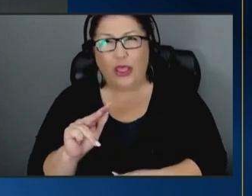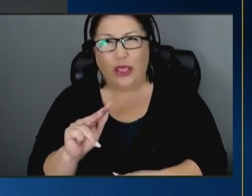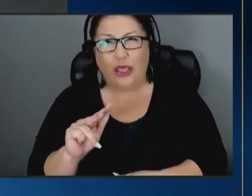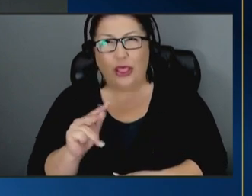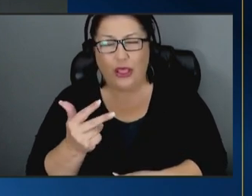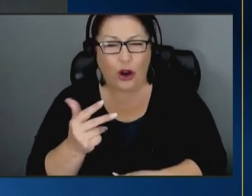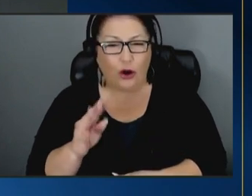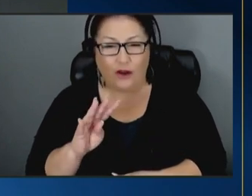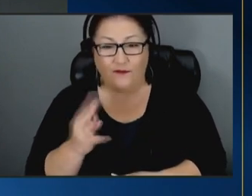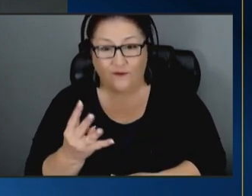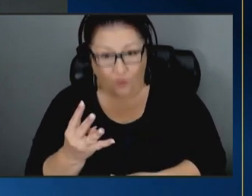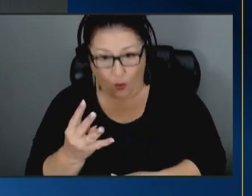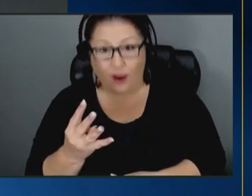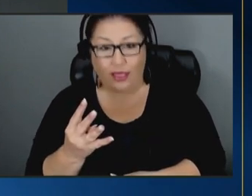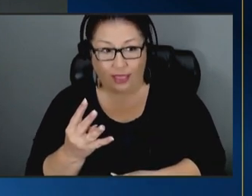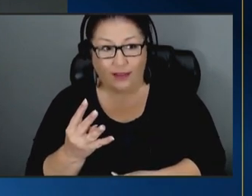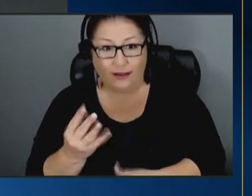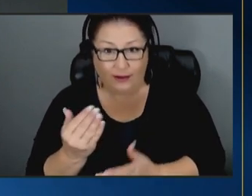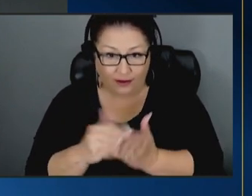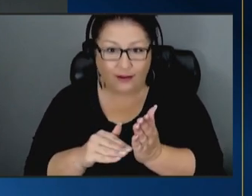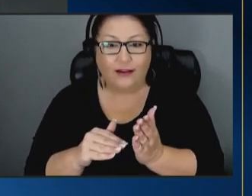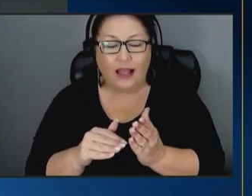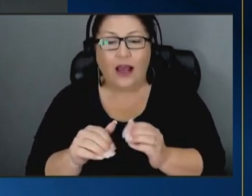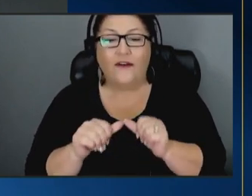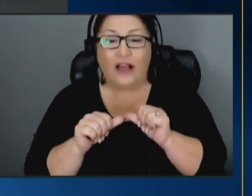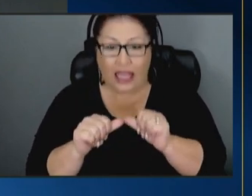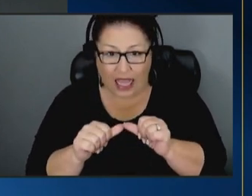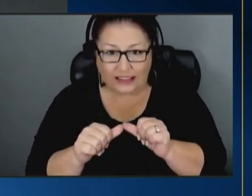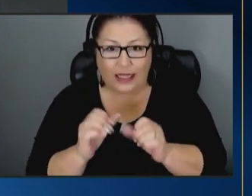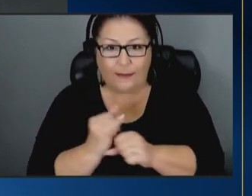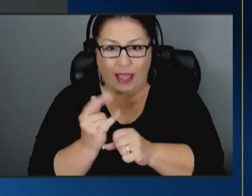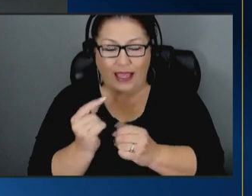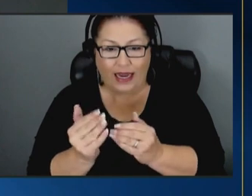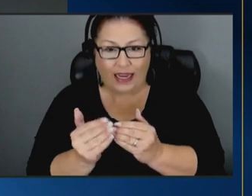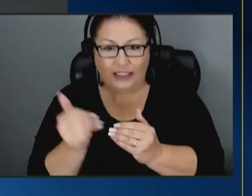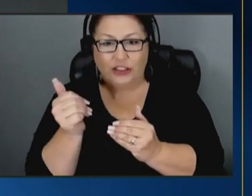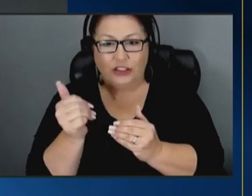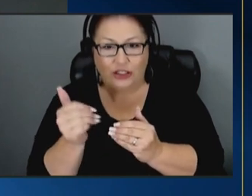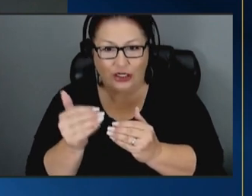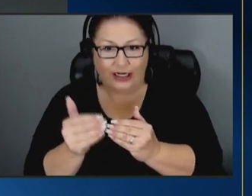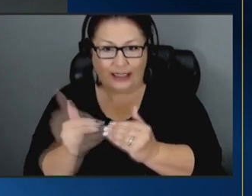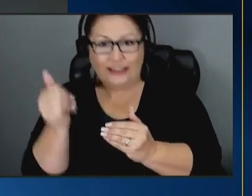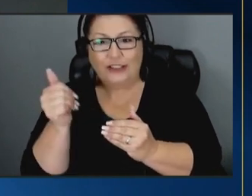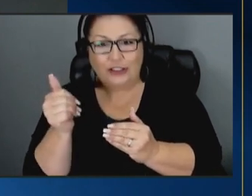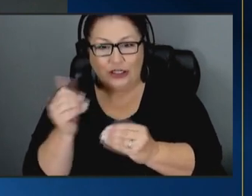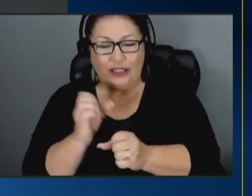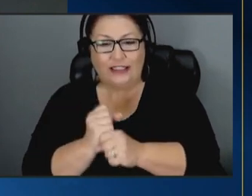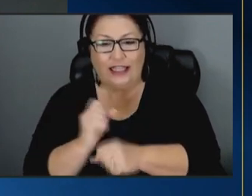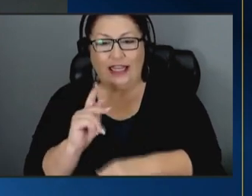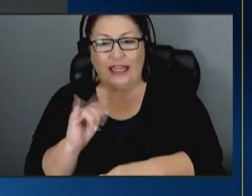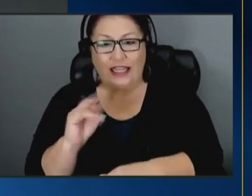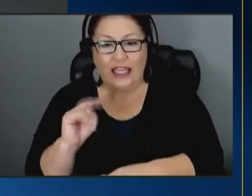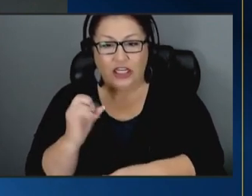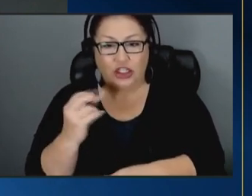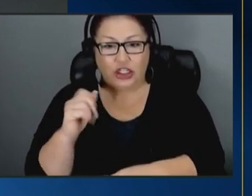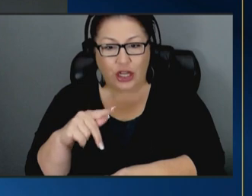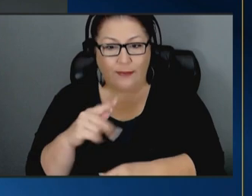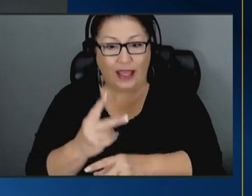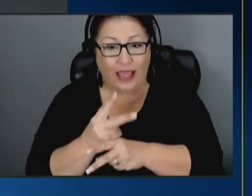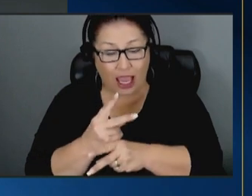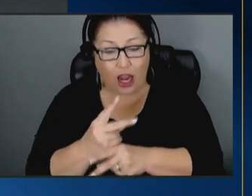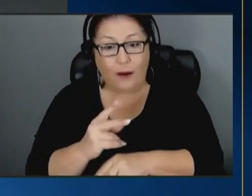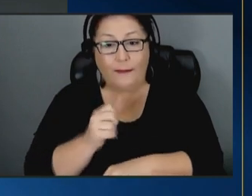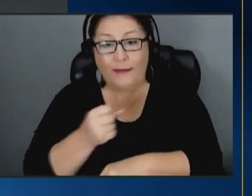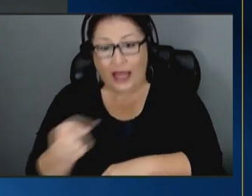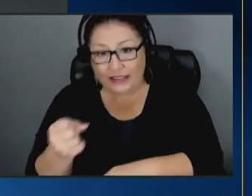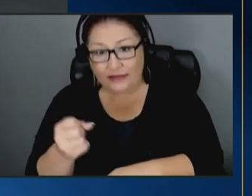iteration of constantly making it easier to get kinship care placements and have resources and the